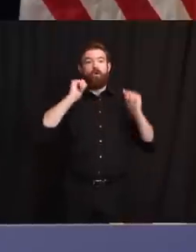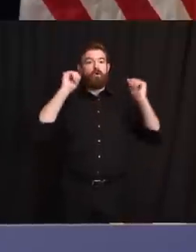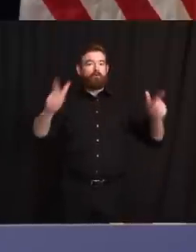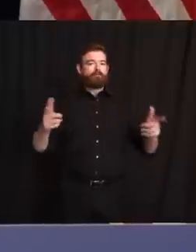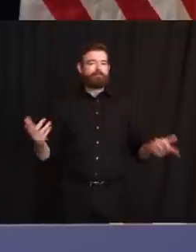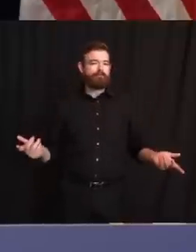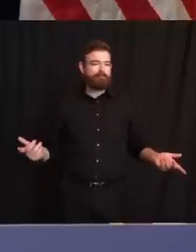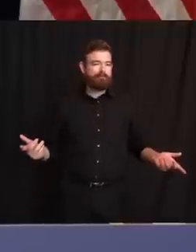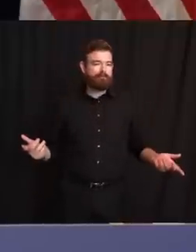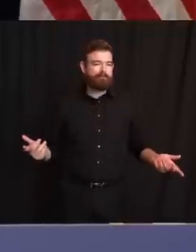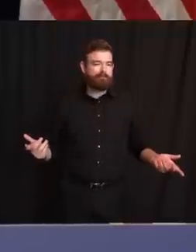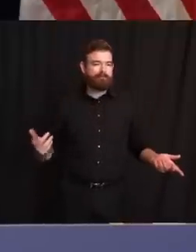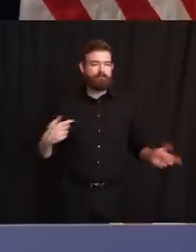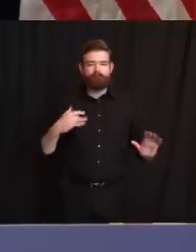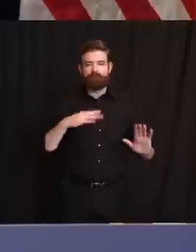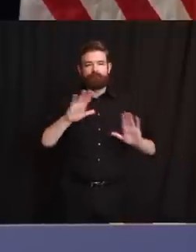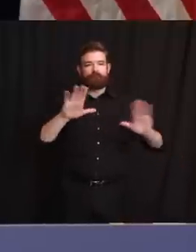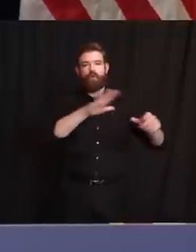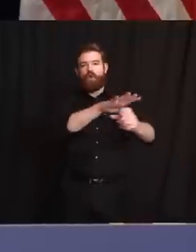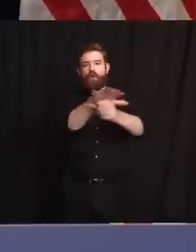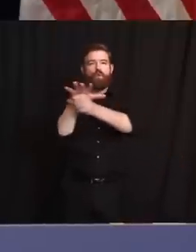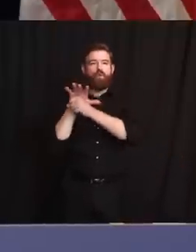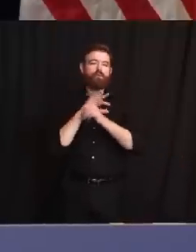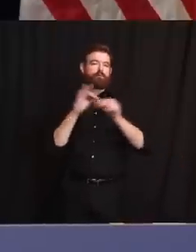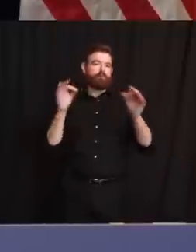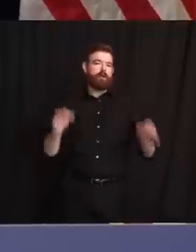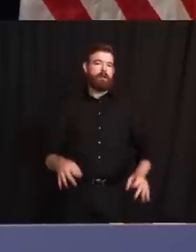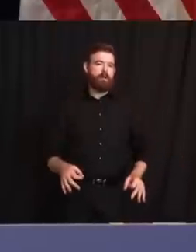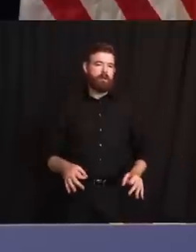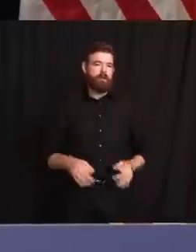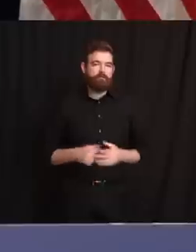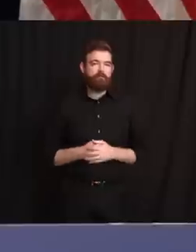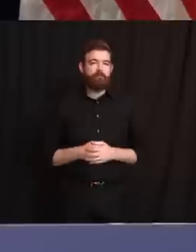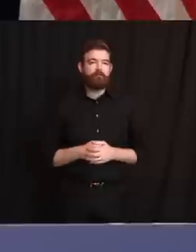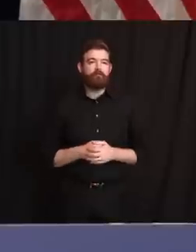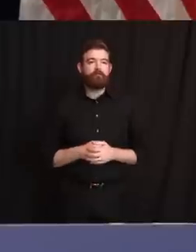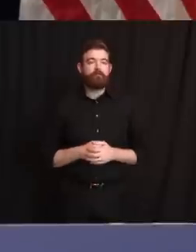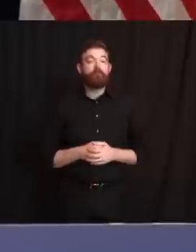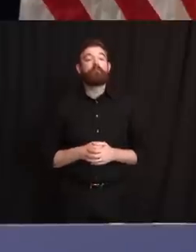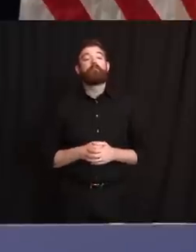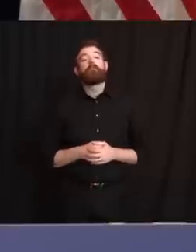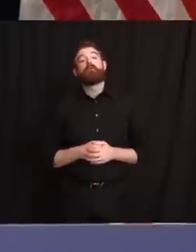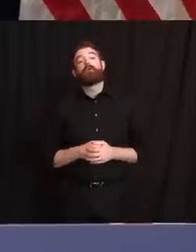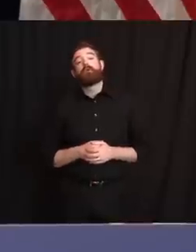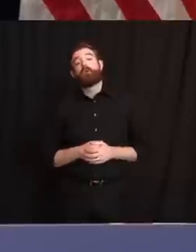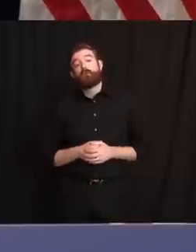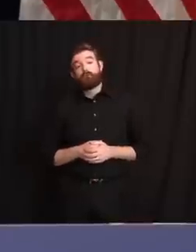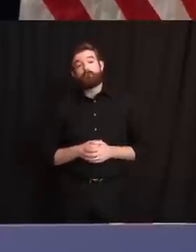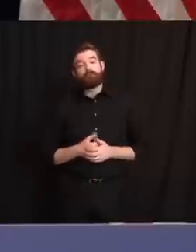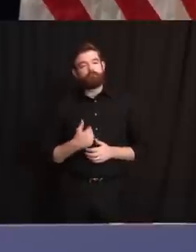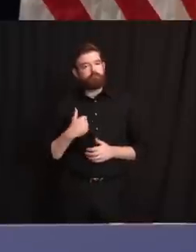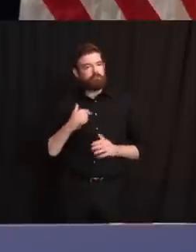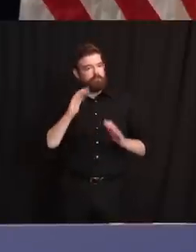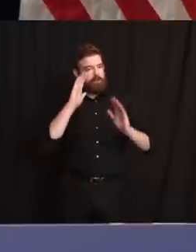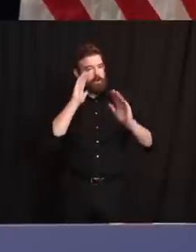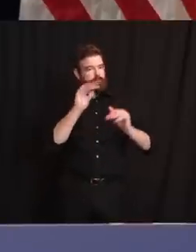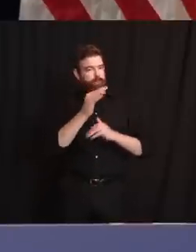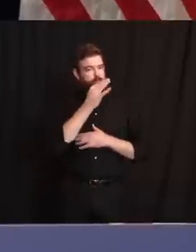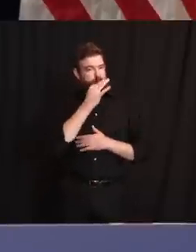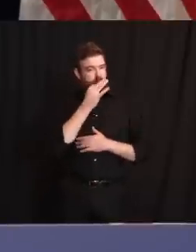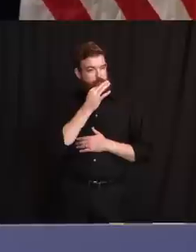reality for us on that. Secondly, and maybe more importantly, I hope we're in indoor dining sooner than later.